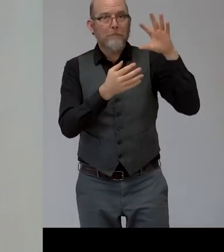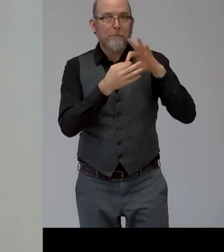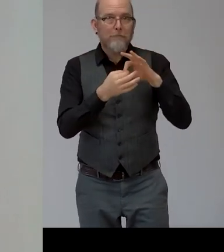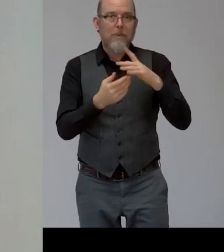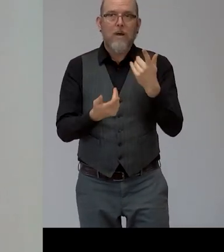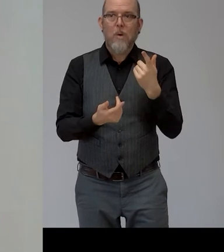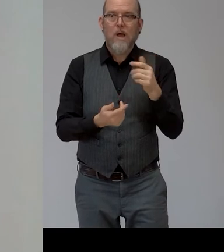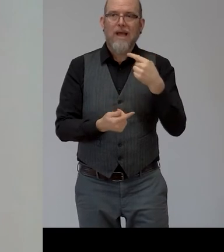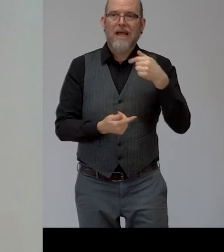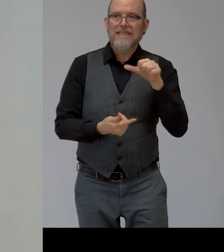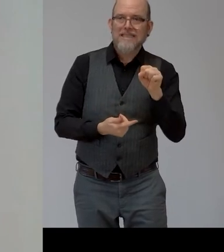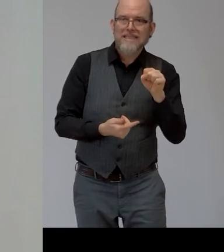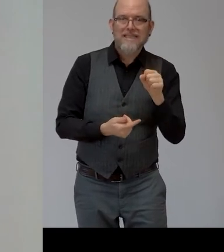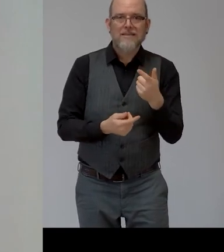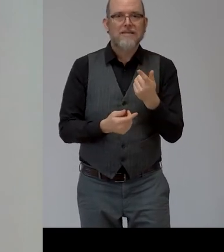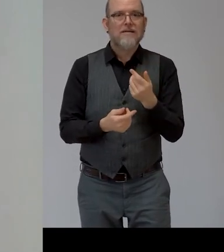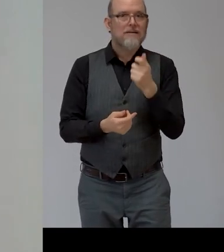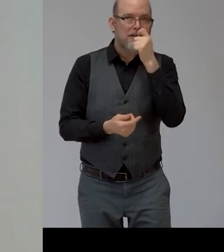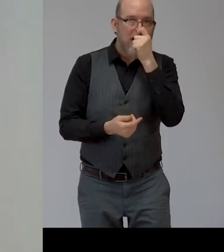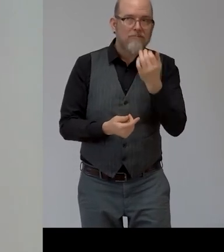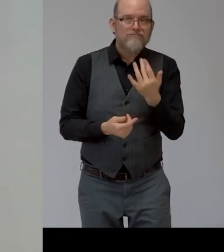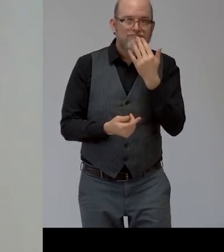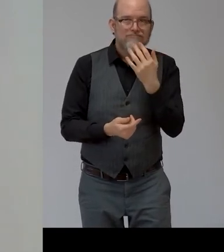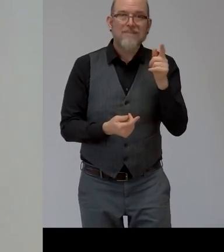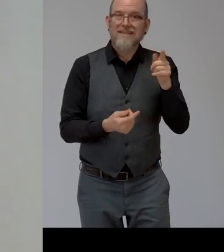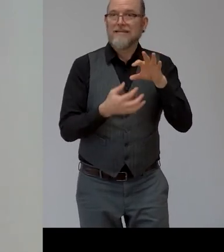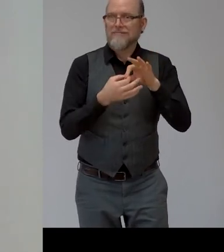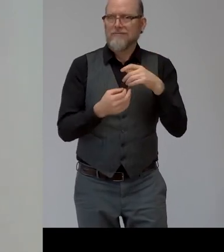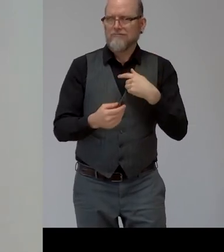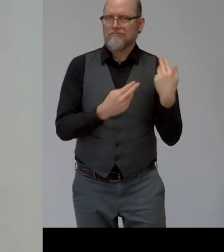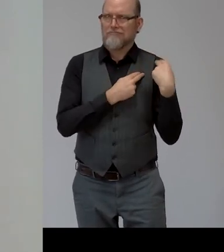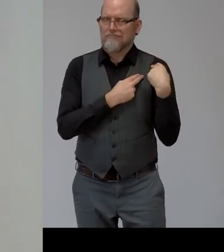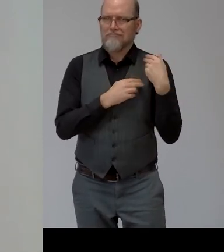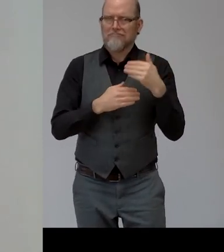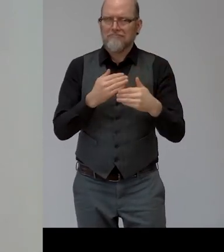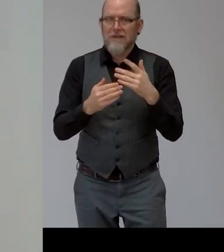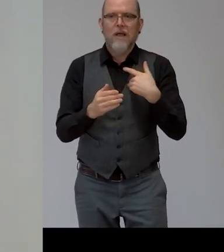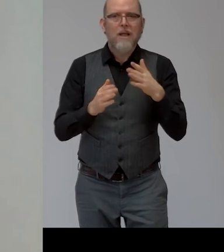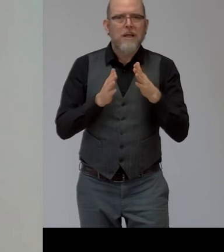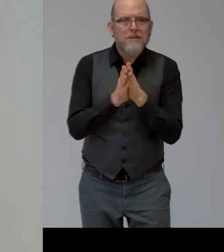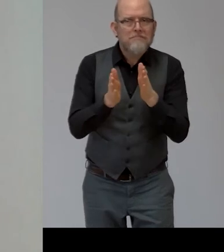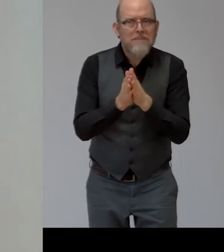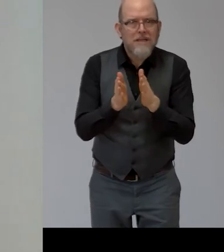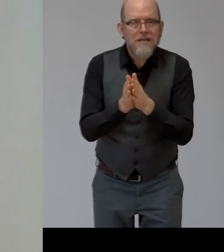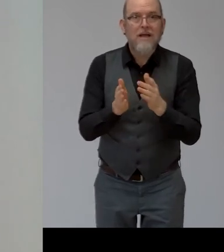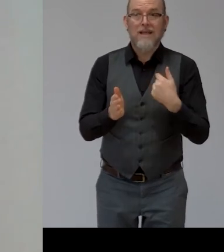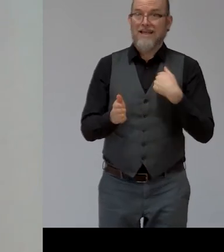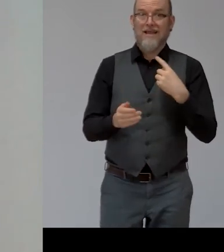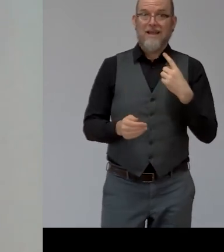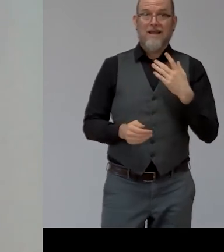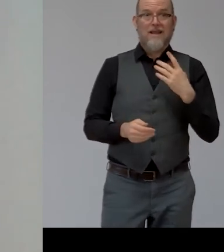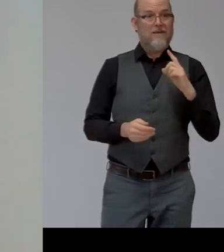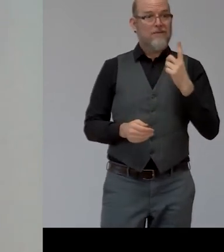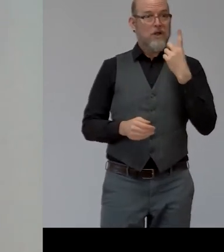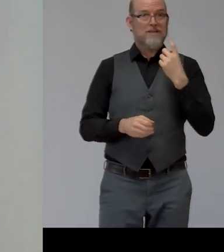and uh what i would like to share with you is my experience for my first day of work which